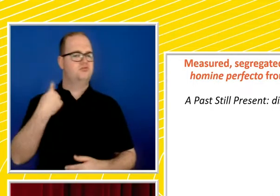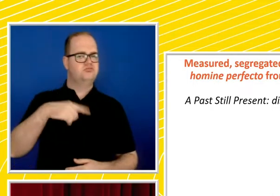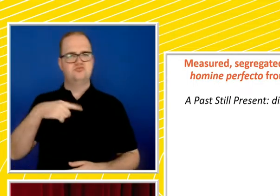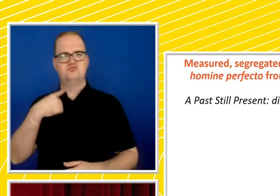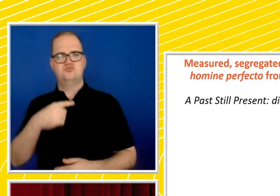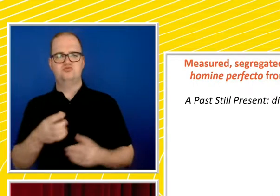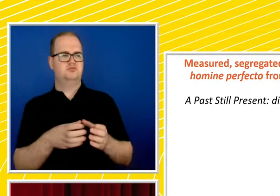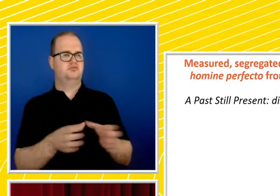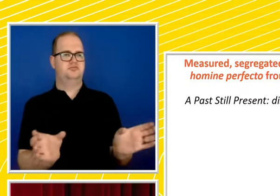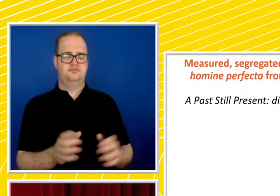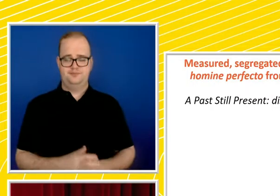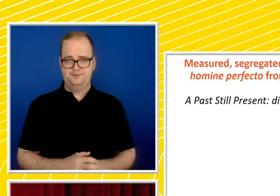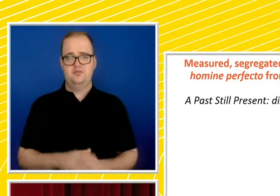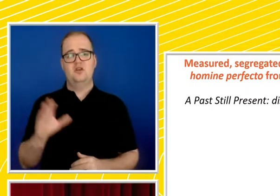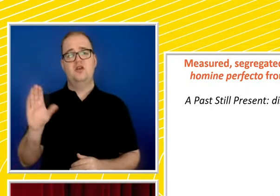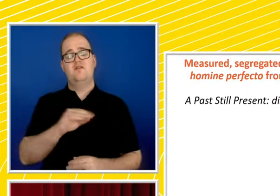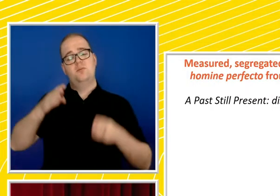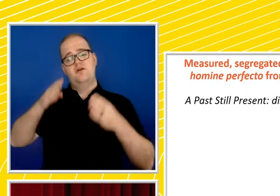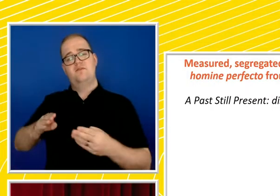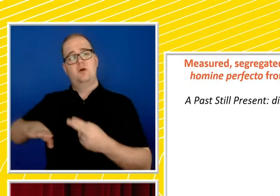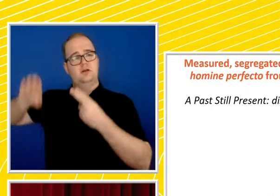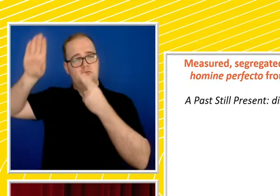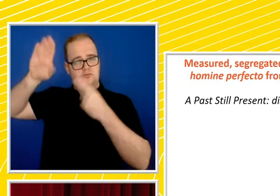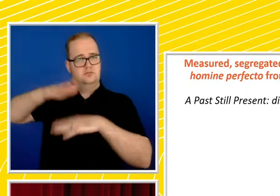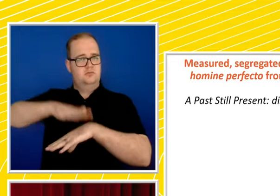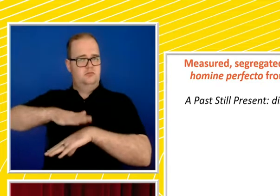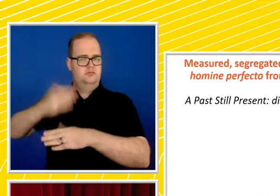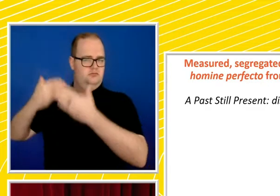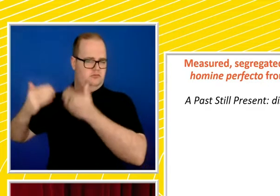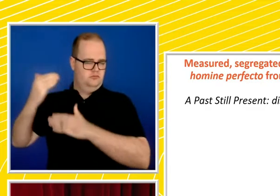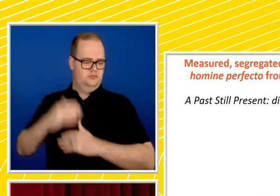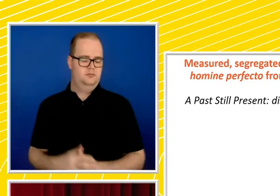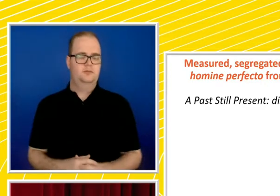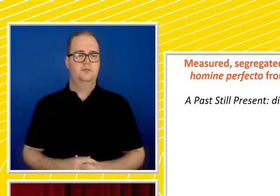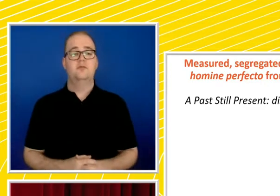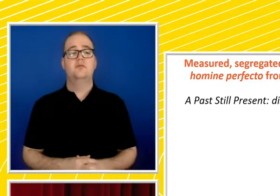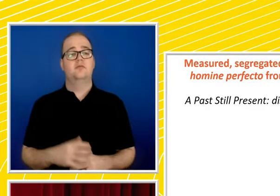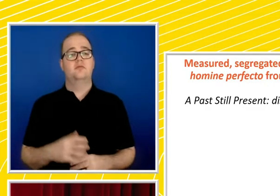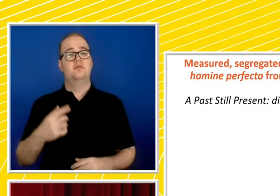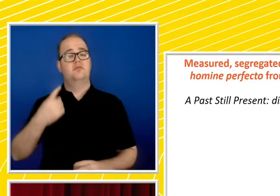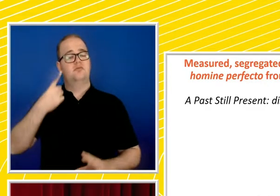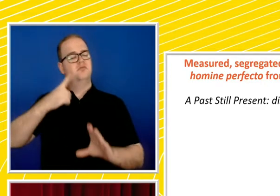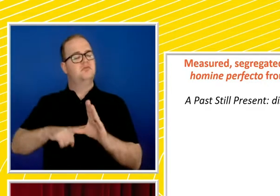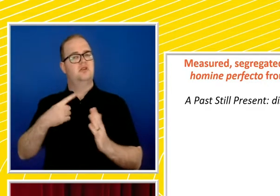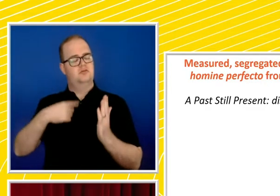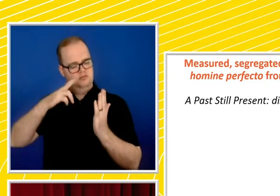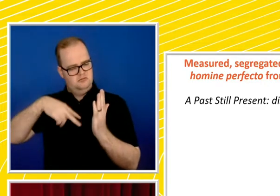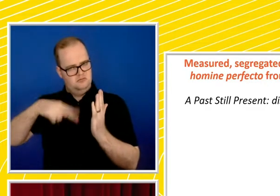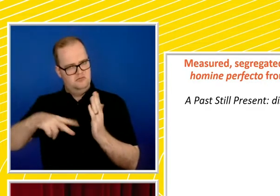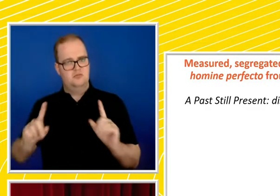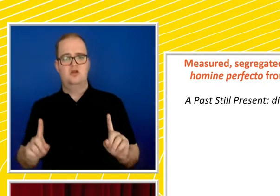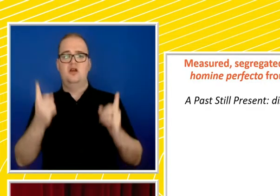idea for this event series was prompted to me about a year ago after I first read The First Into the Dark,